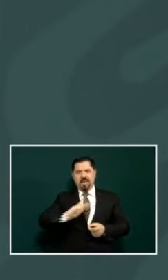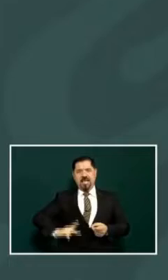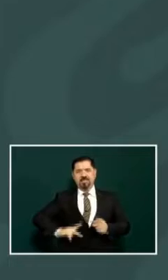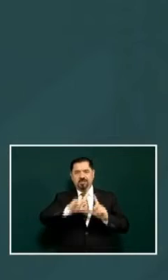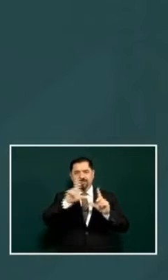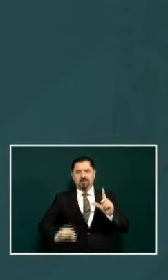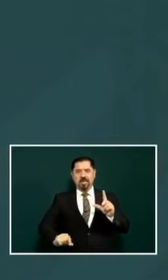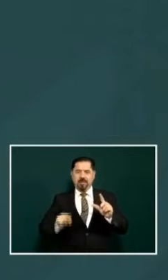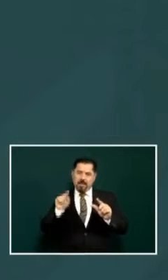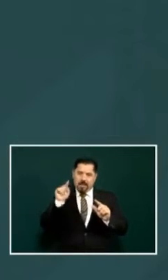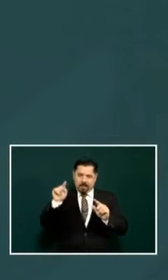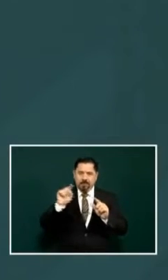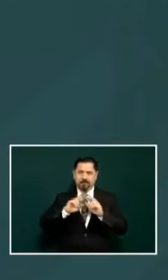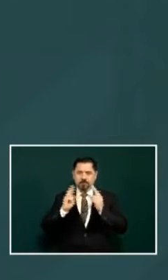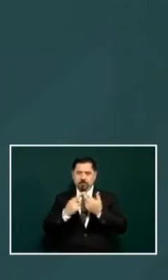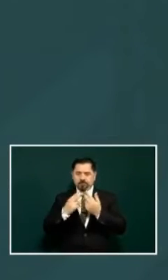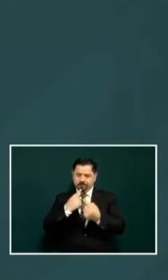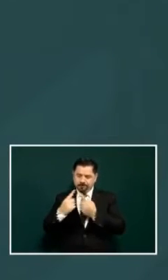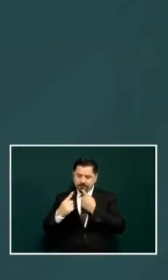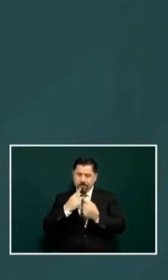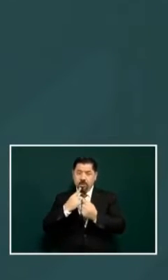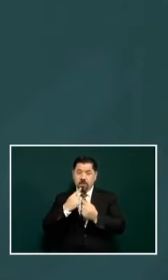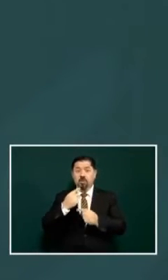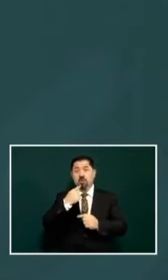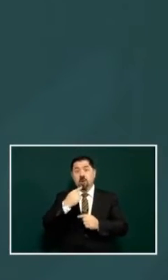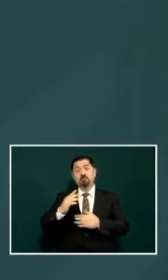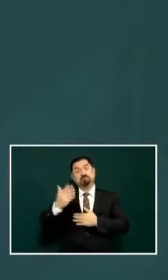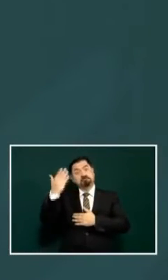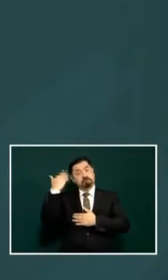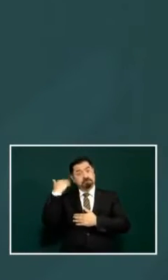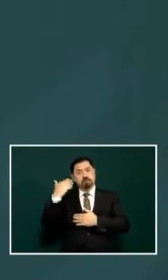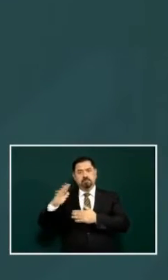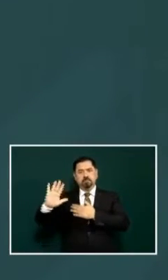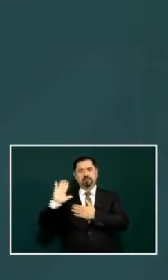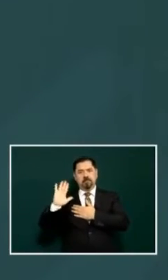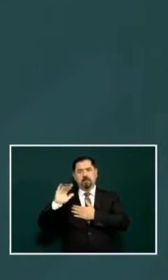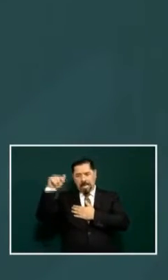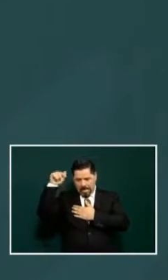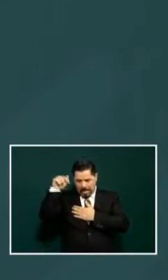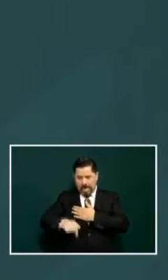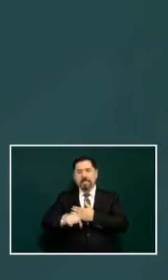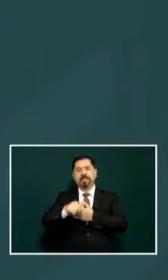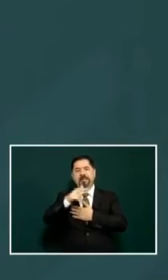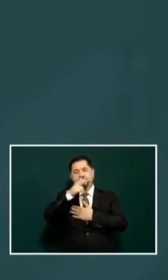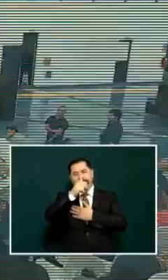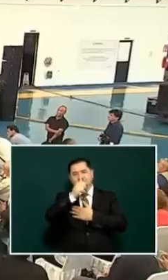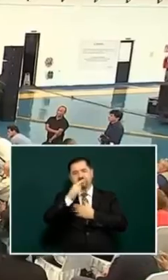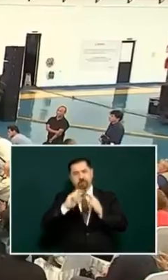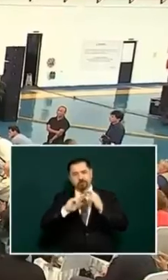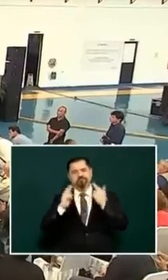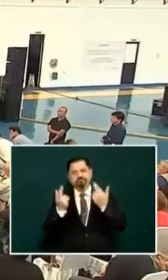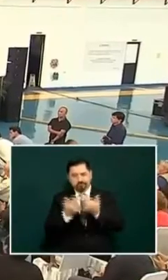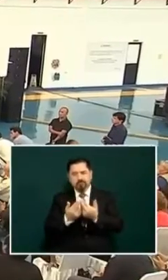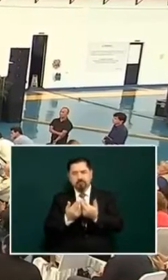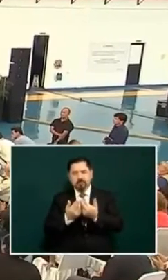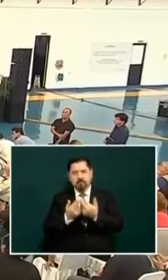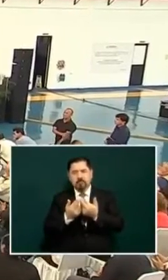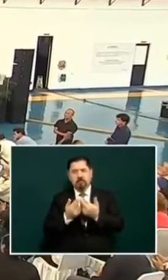which I agreed that I would be coming back in Hermosillo and that we would meet